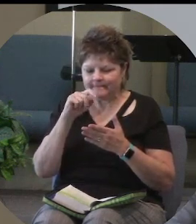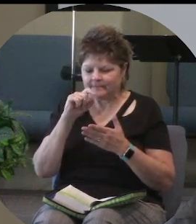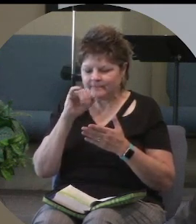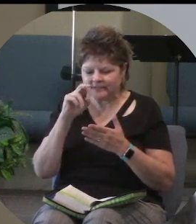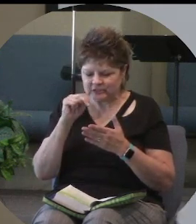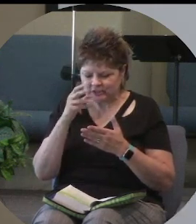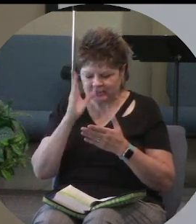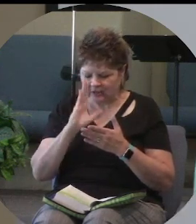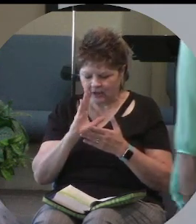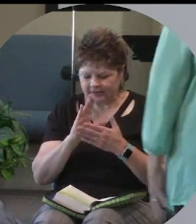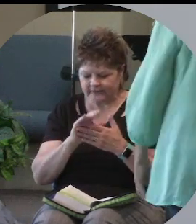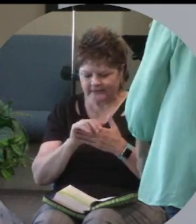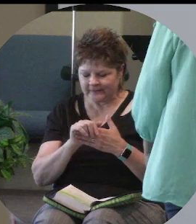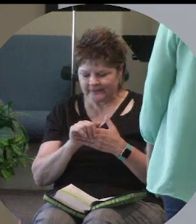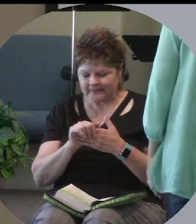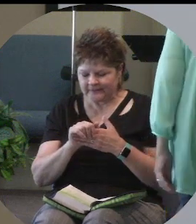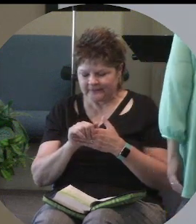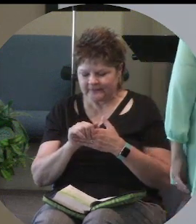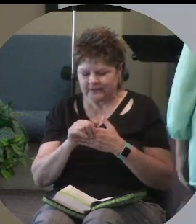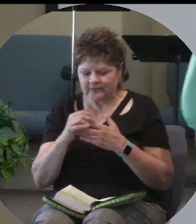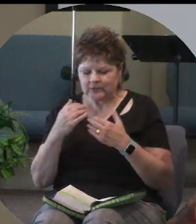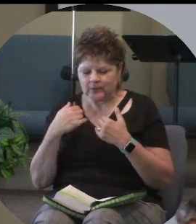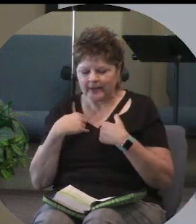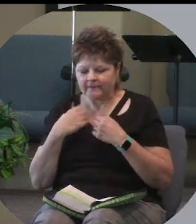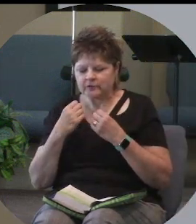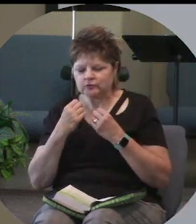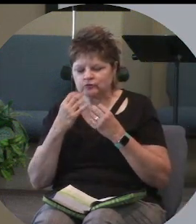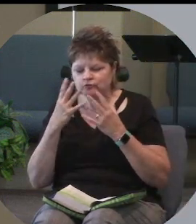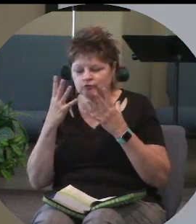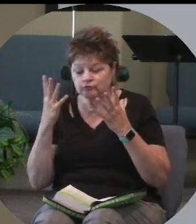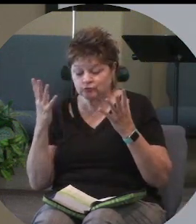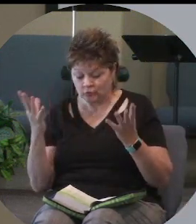one trick pony you have so many